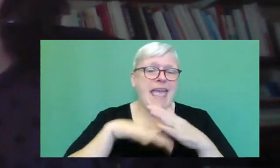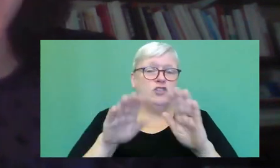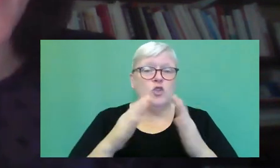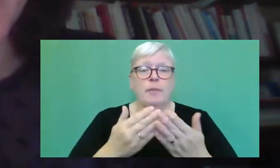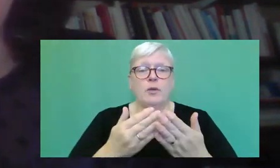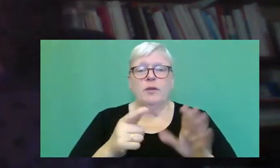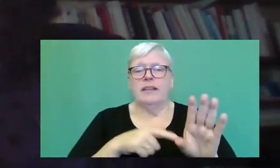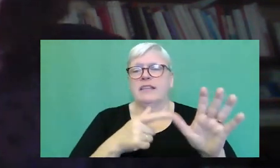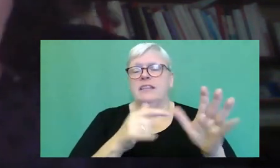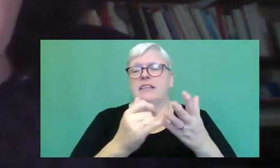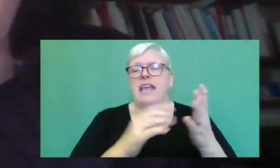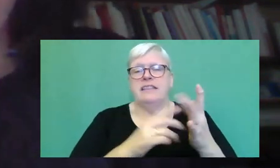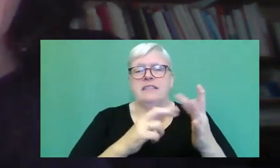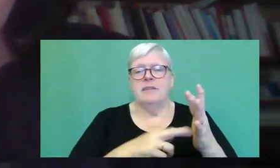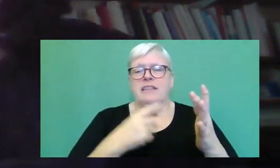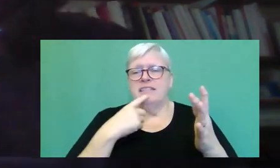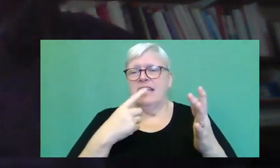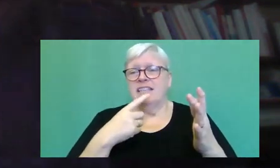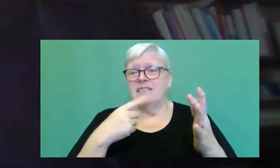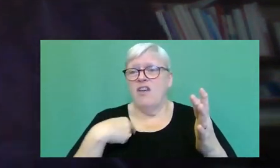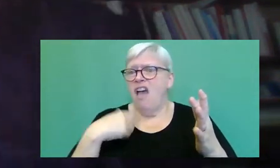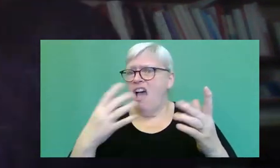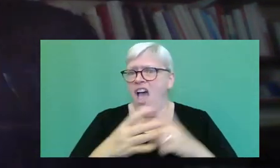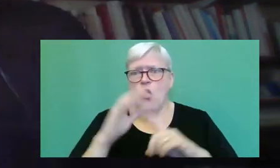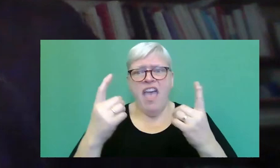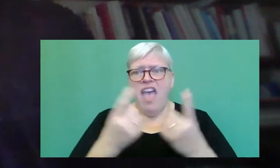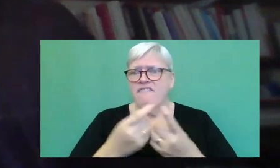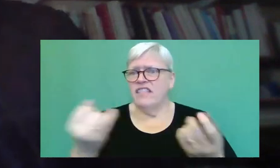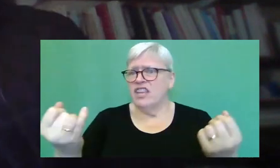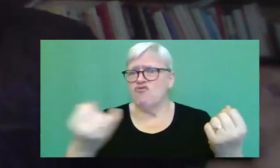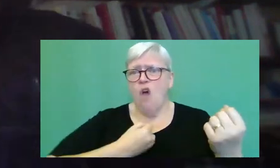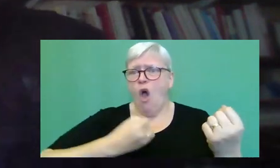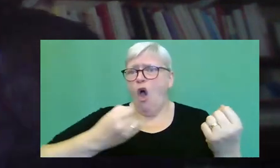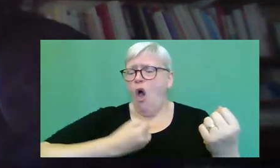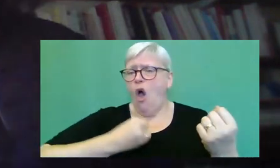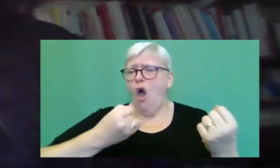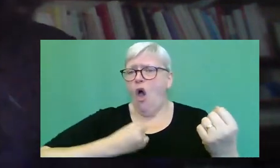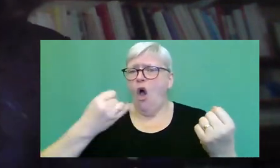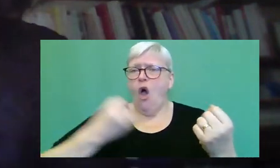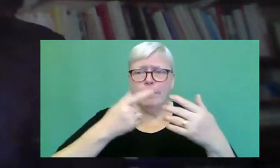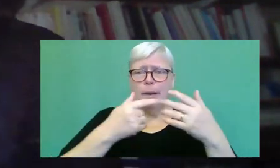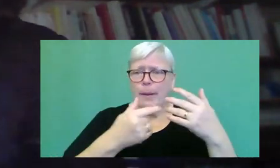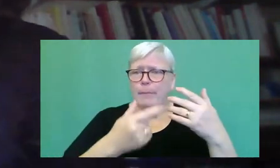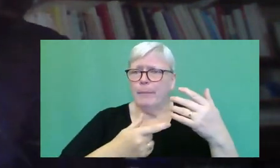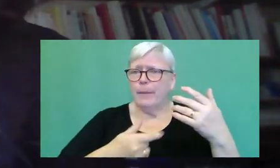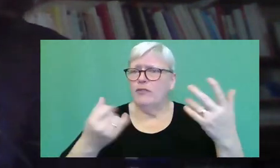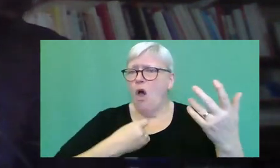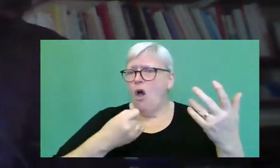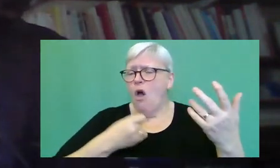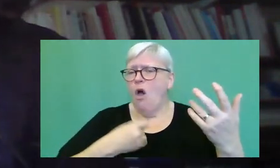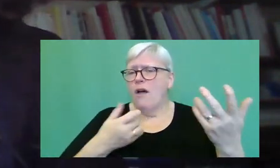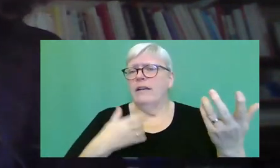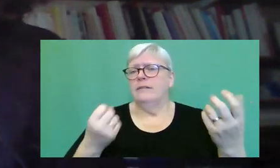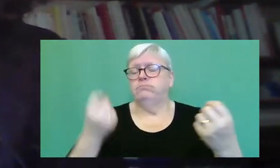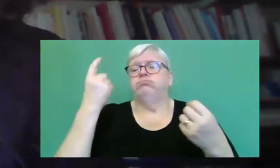says to herself, I got everything wrong, like, all my assumptions were wrong. I was wrong about this, was wrong about that. So yeah, absolutely. Yeah,